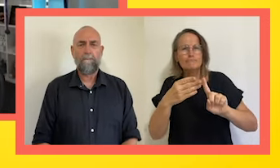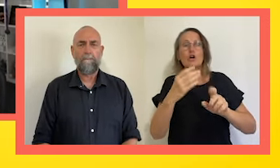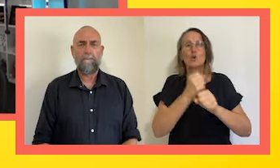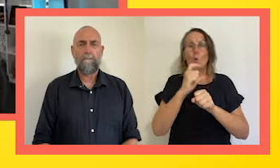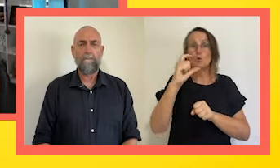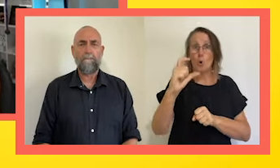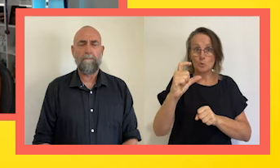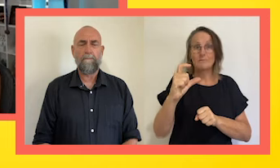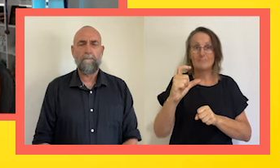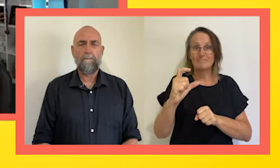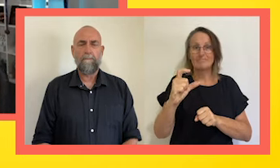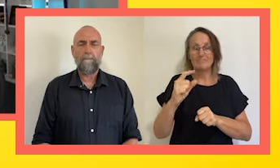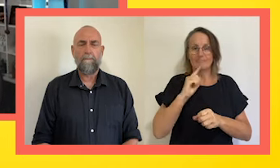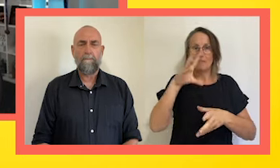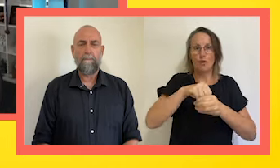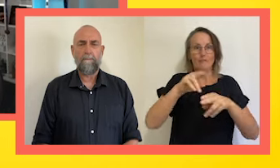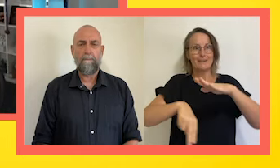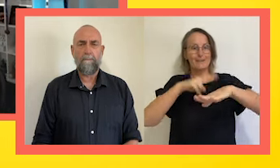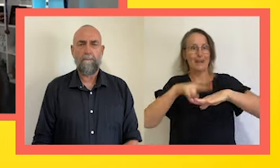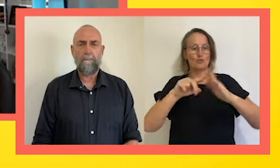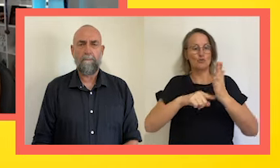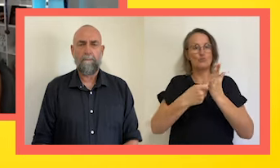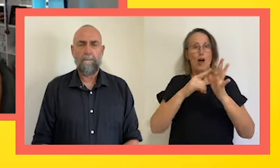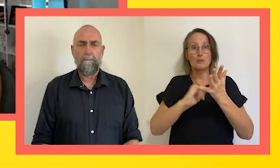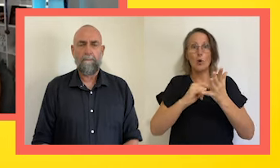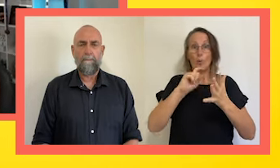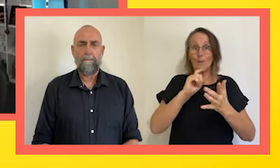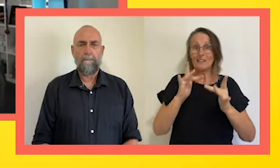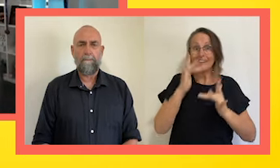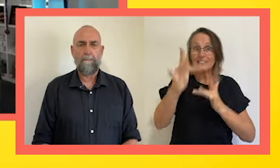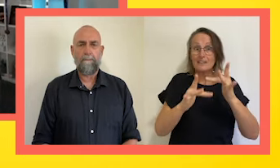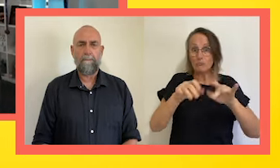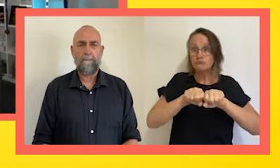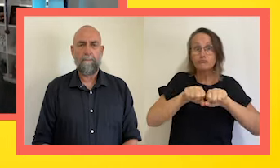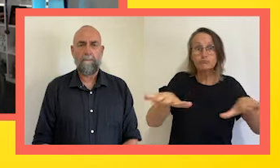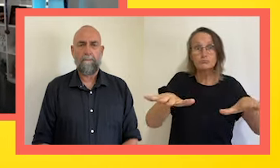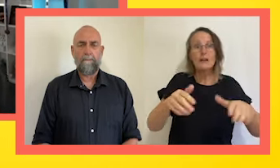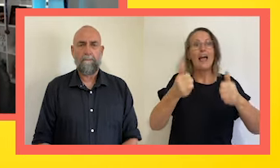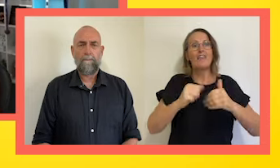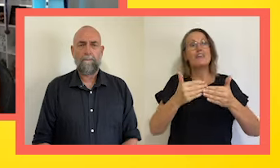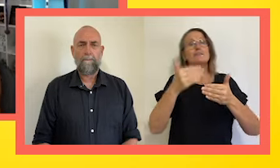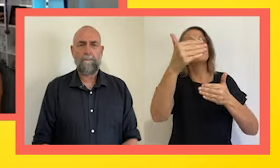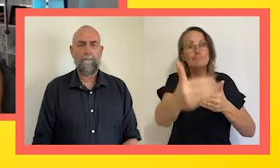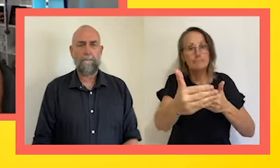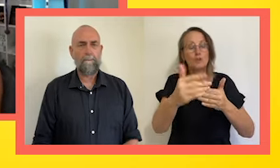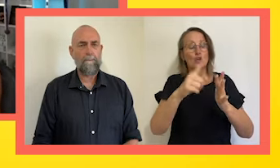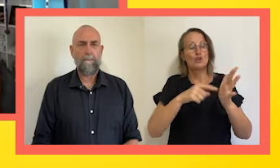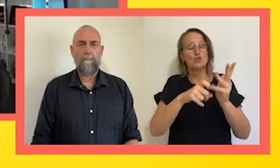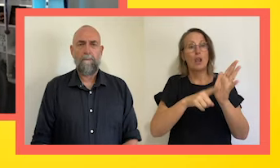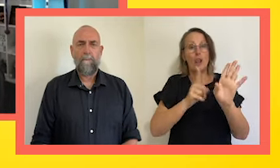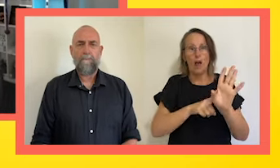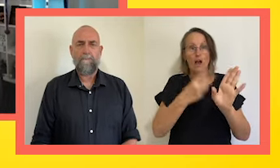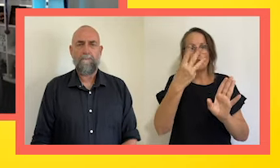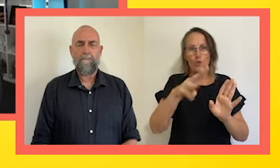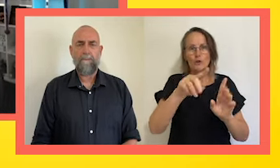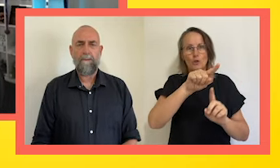Gold Coast Aquatic Centre. And I believe that will be streamed live. And then it'll be world championships from the 30th of July till the